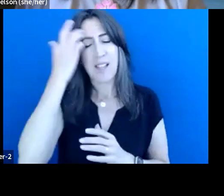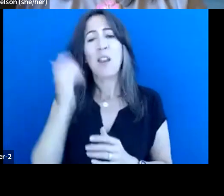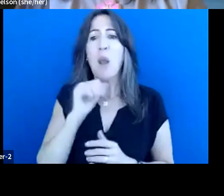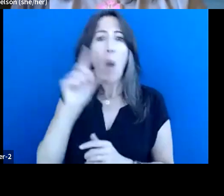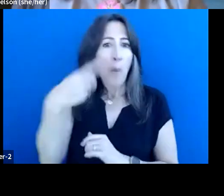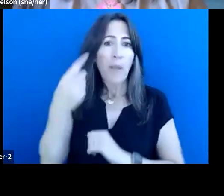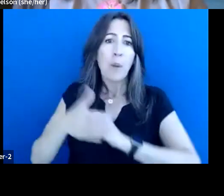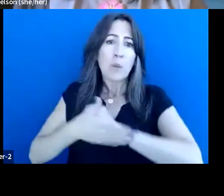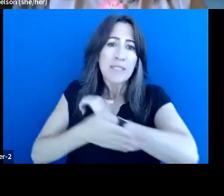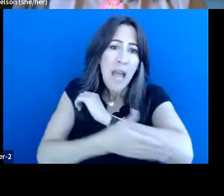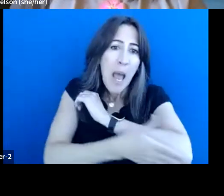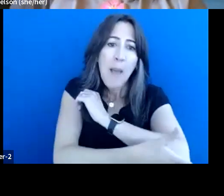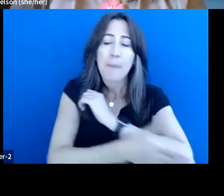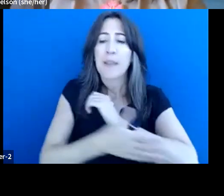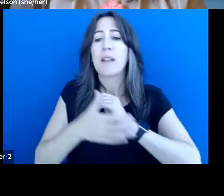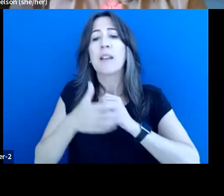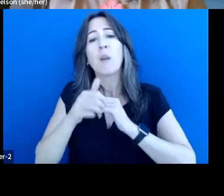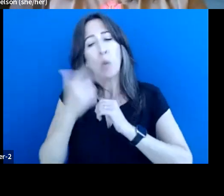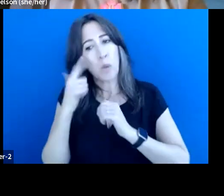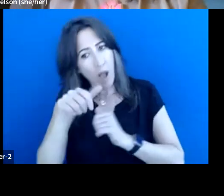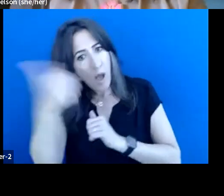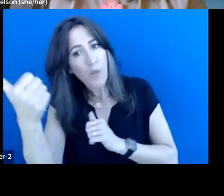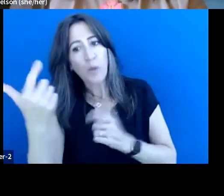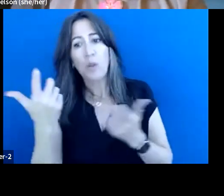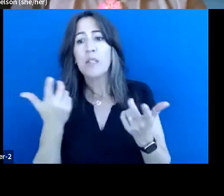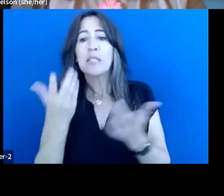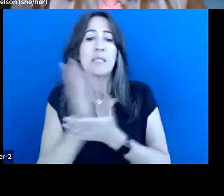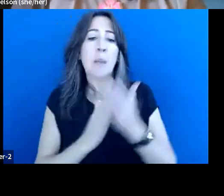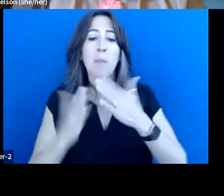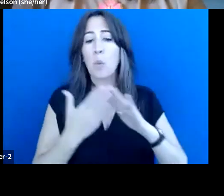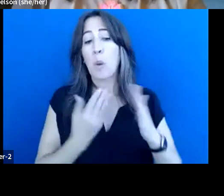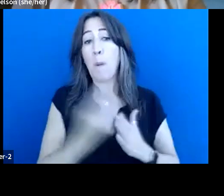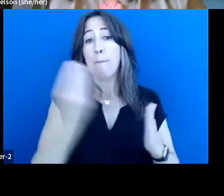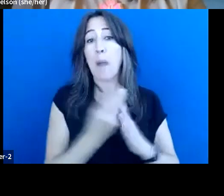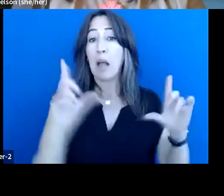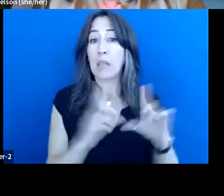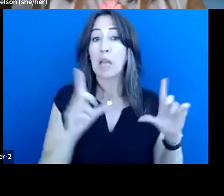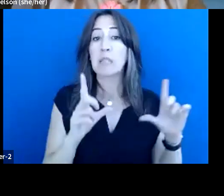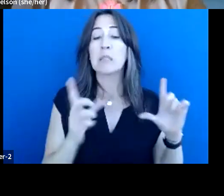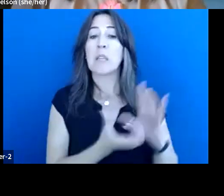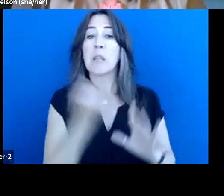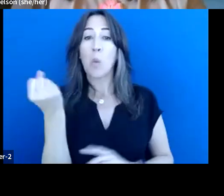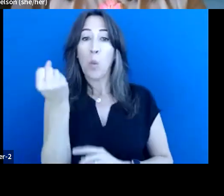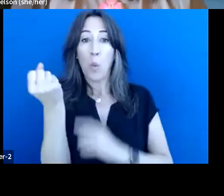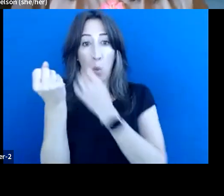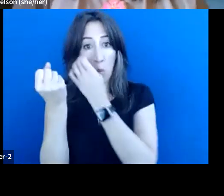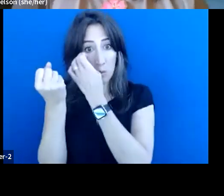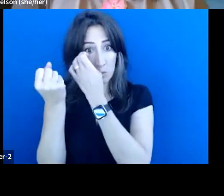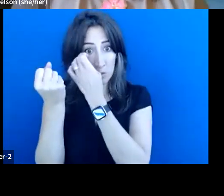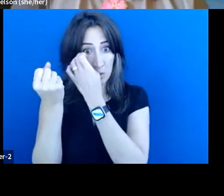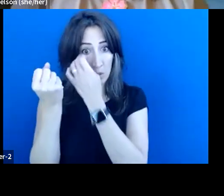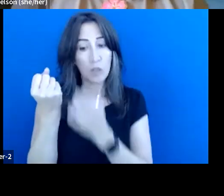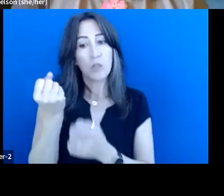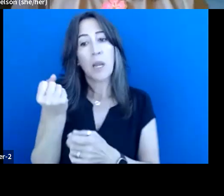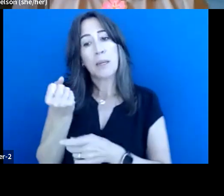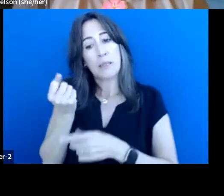communities are deciding, no, we're going to buy those licenses and then put them away for a while as a form of them, uh, trying to